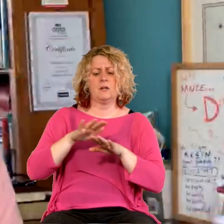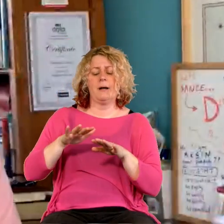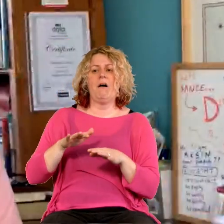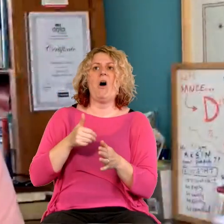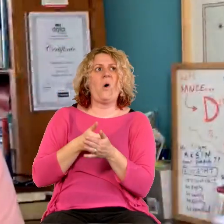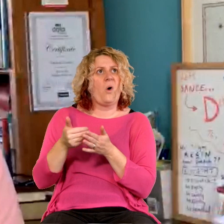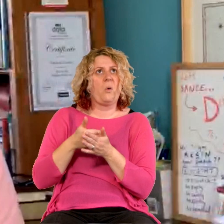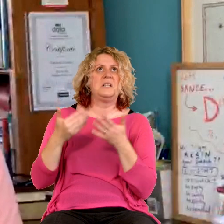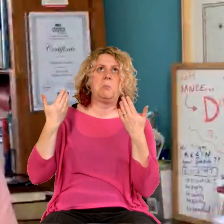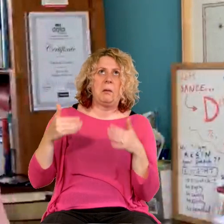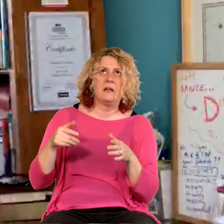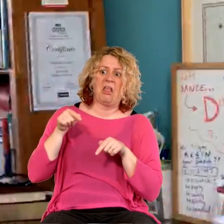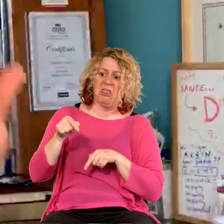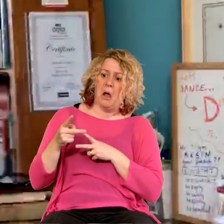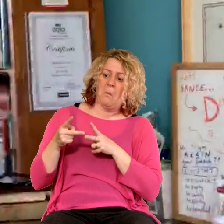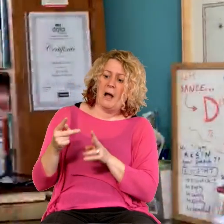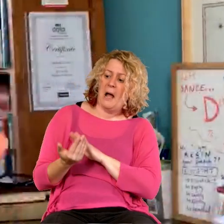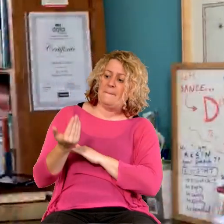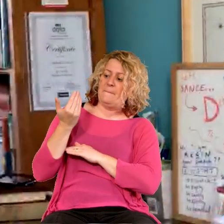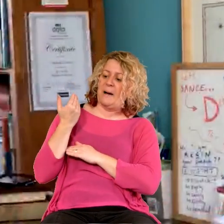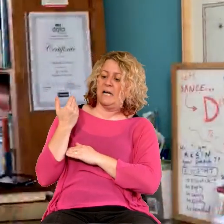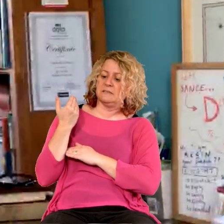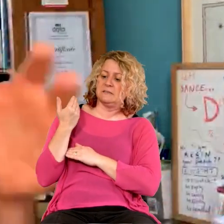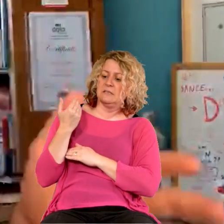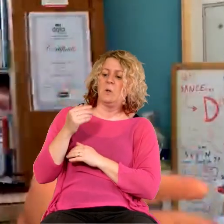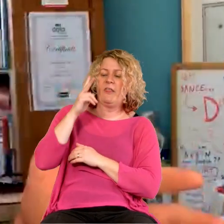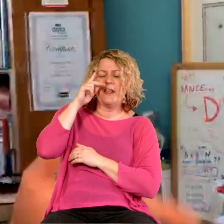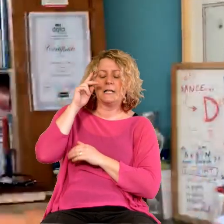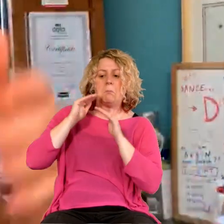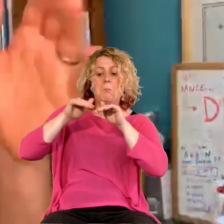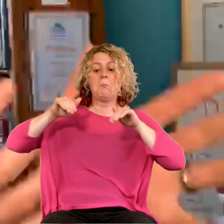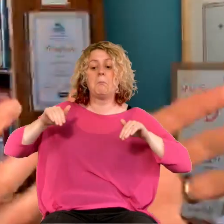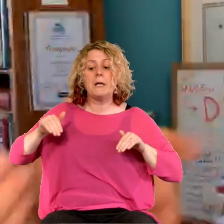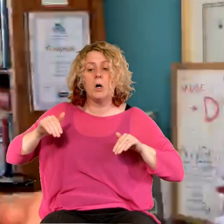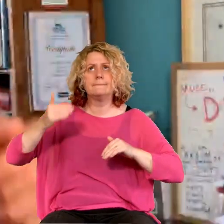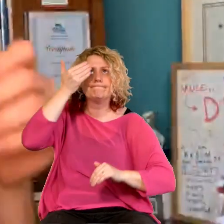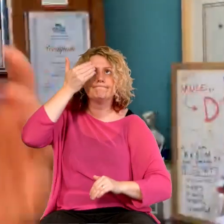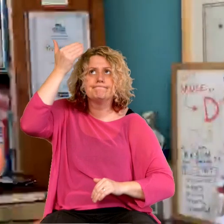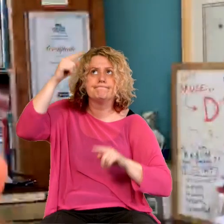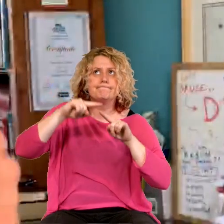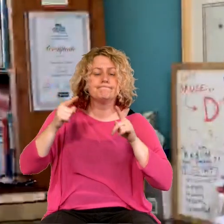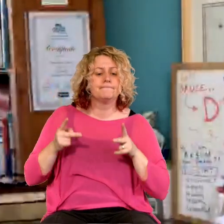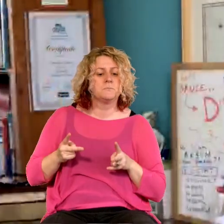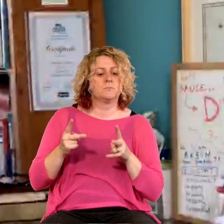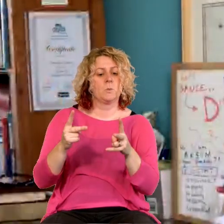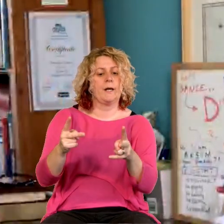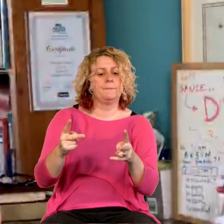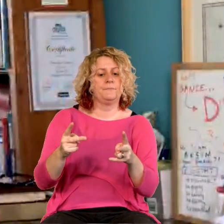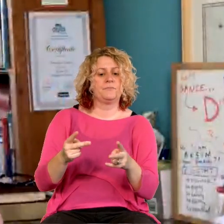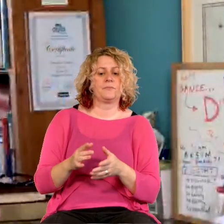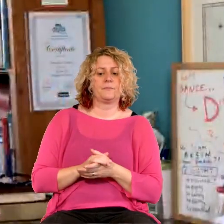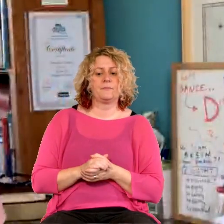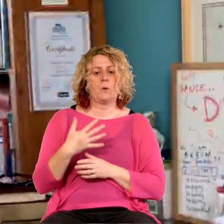things. You know, we have these kind of sacred cows, whether it's at a church level, you know, that service, that course, that meeting,